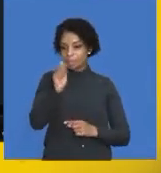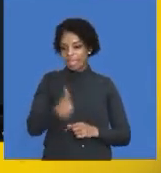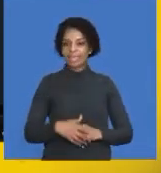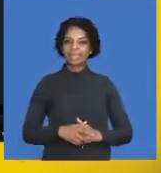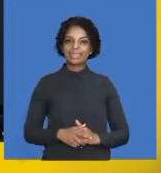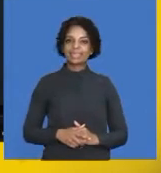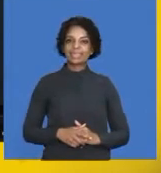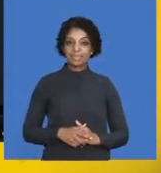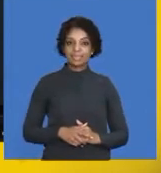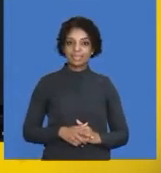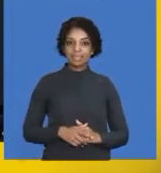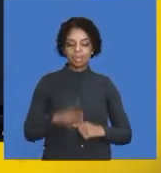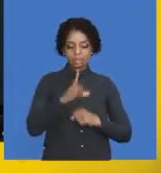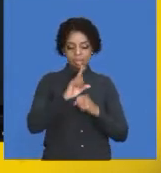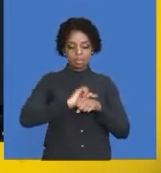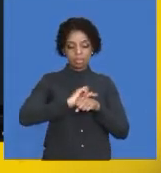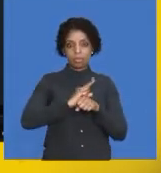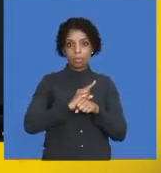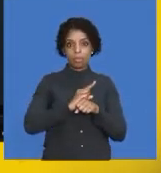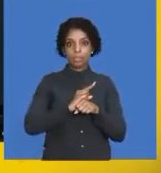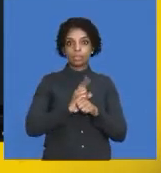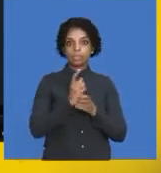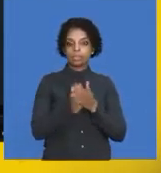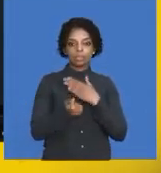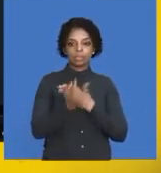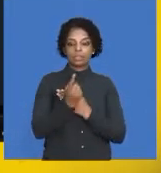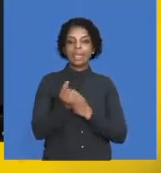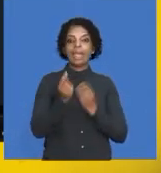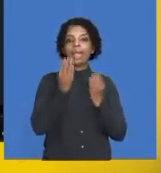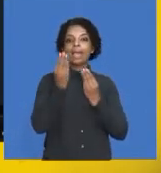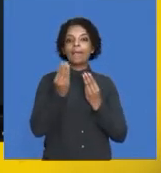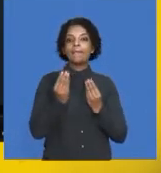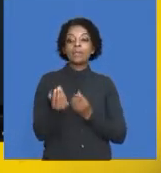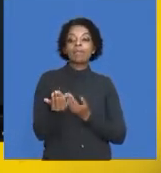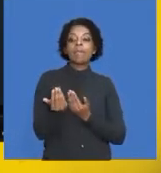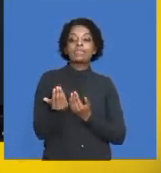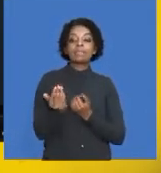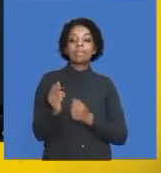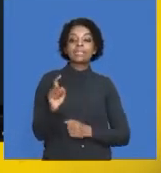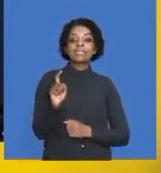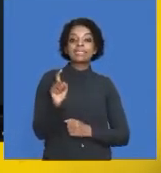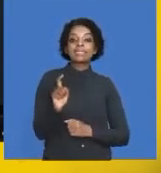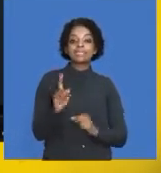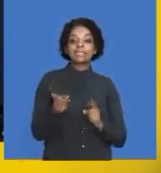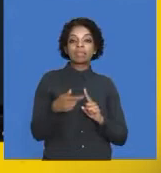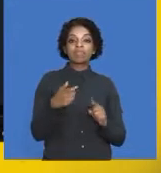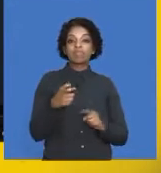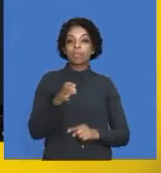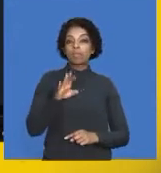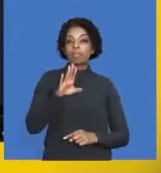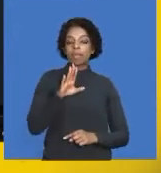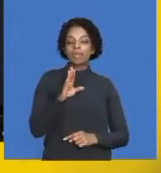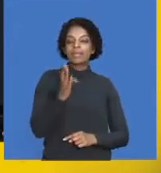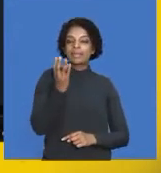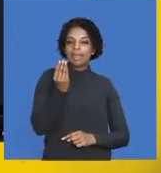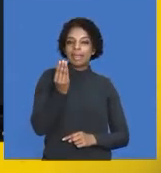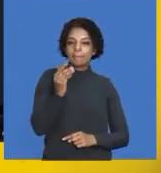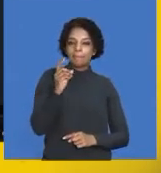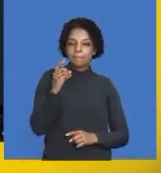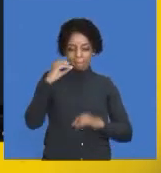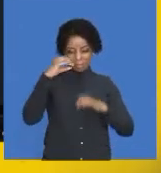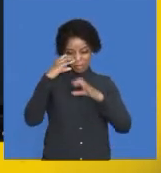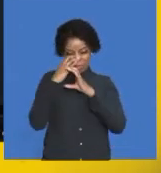moment it comes to your amount expected from your debtors, the figure that you need to focus on